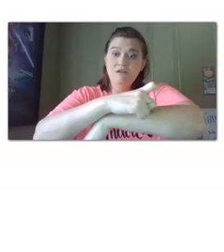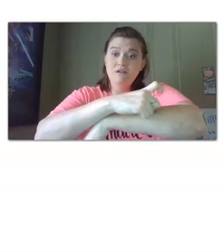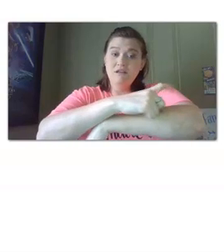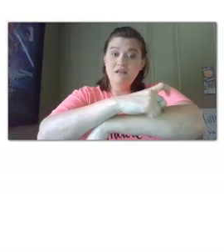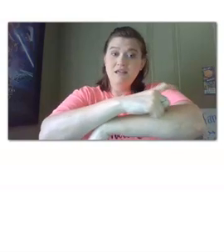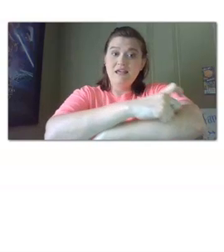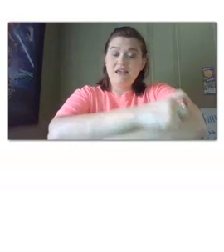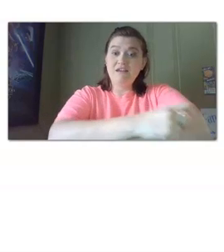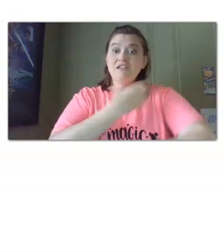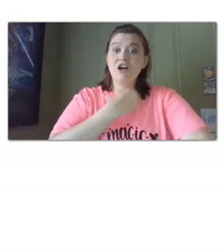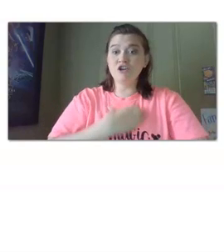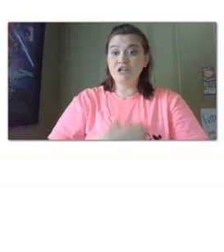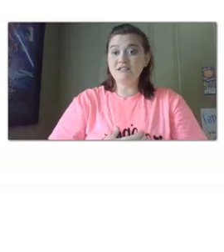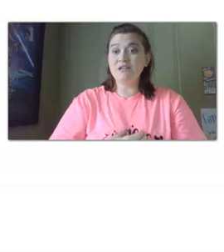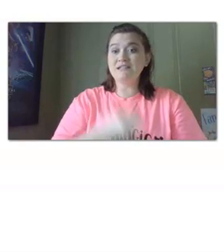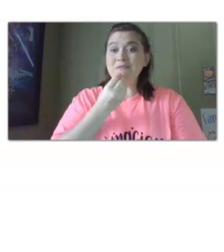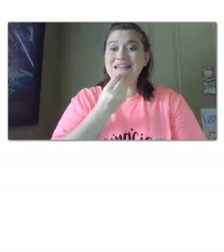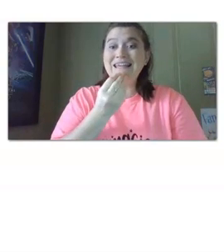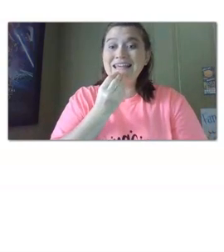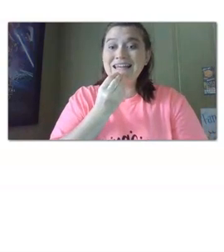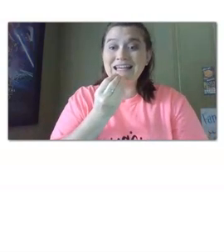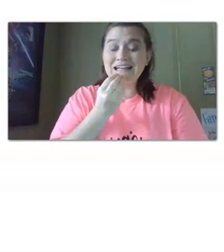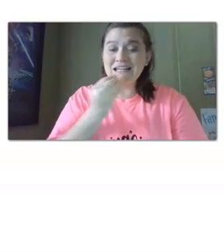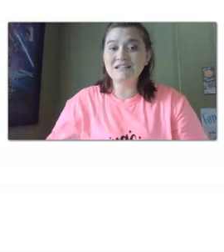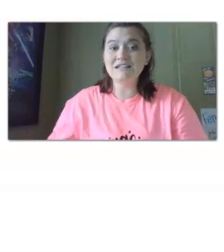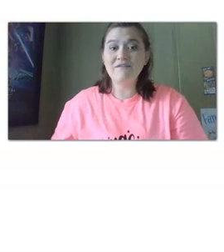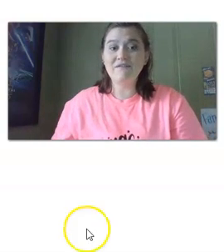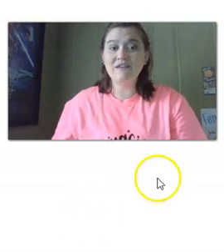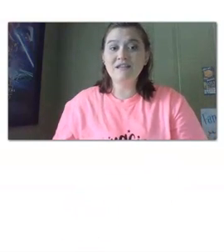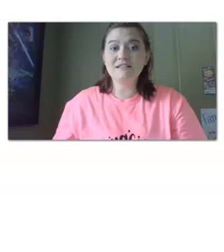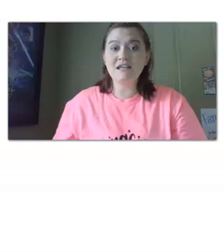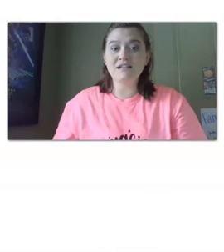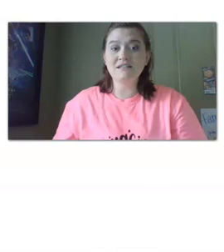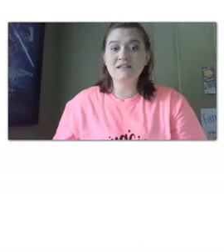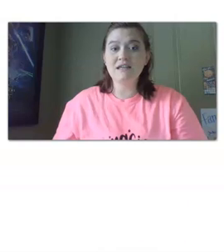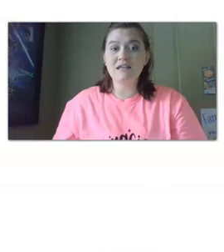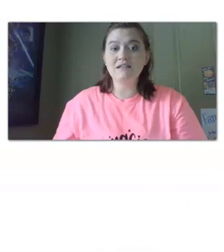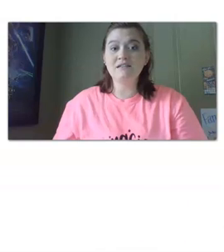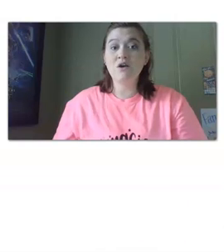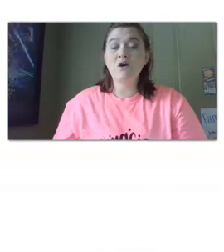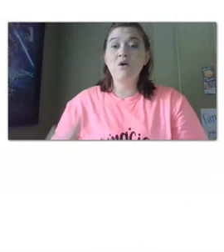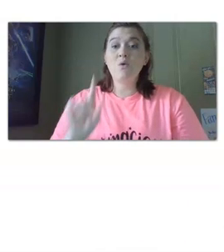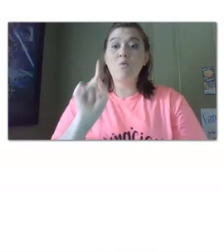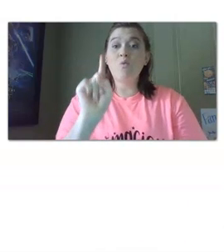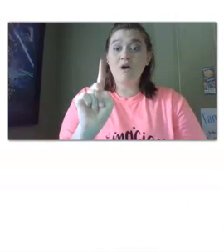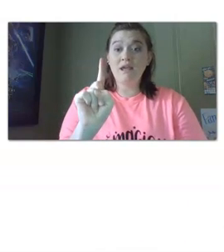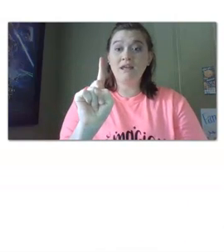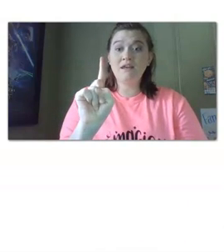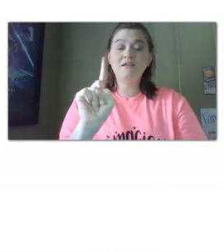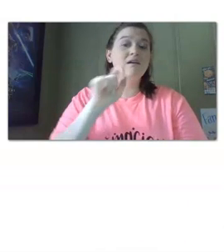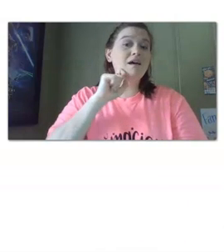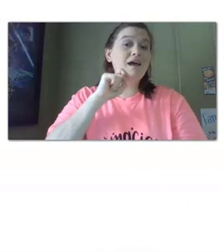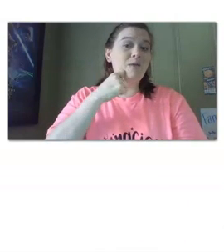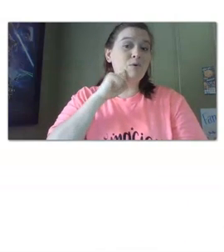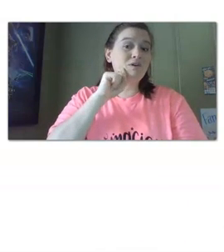and he's hungry so he's gonna be eating these things he eats one